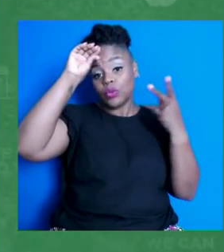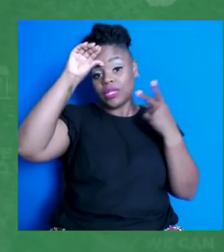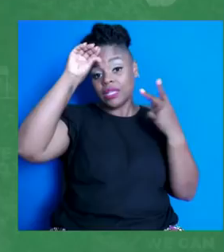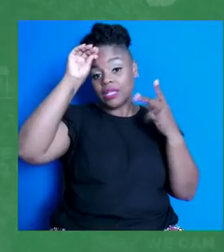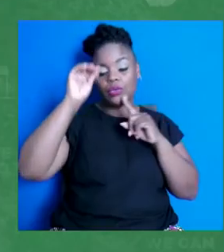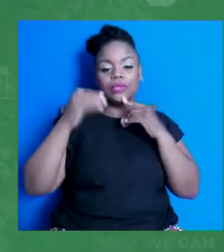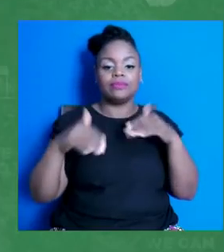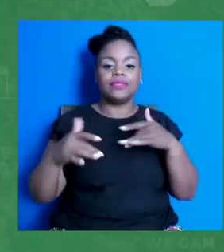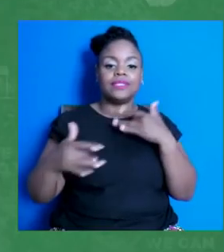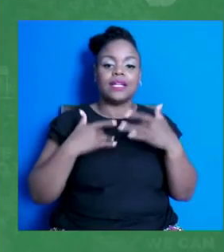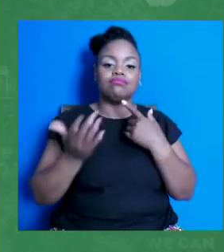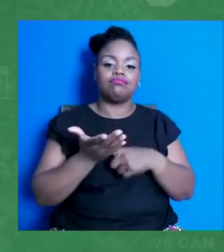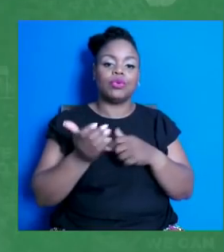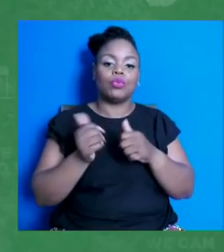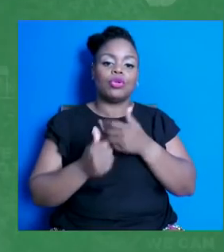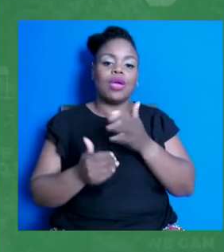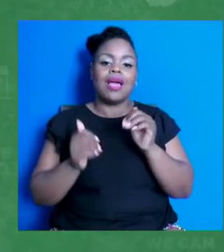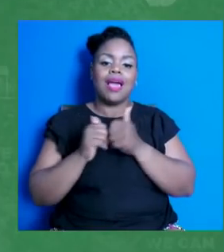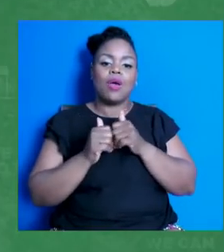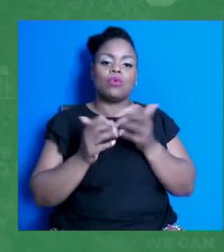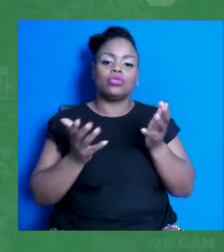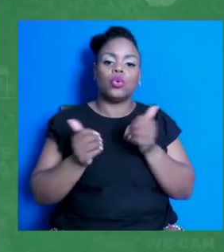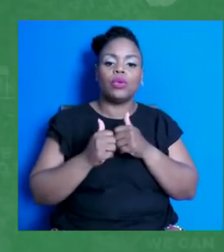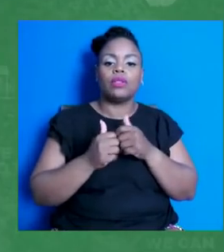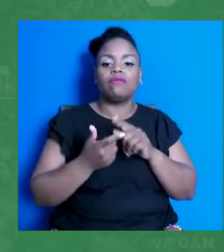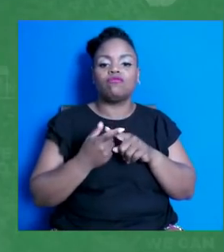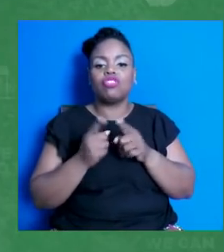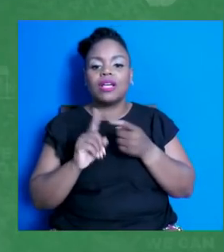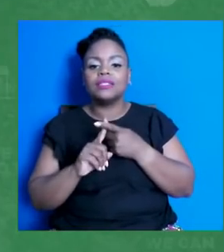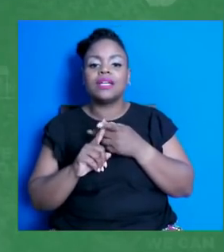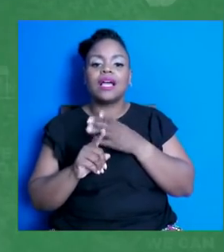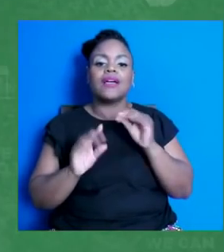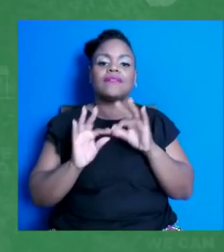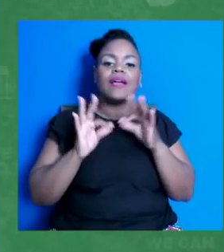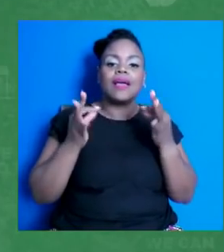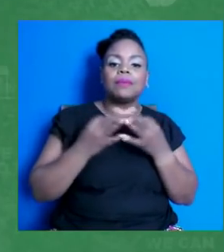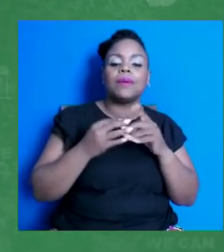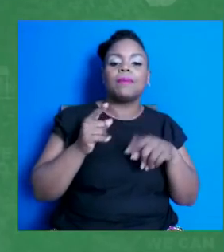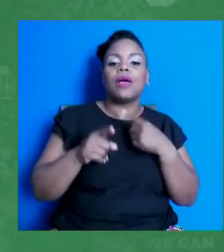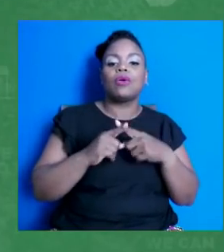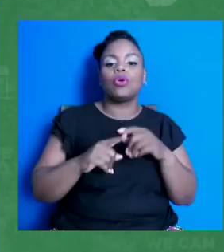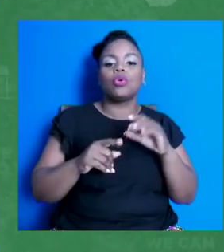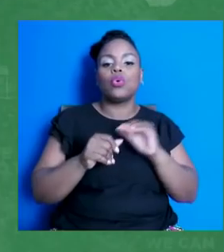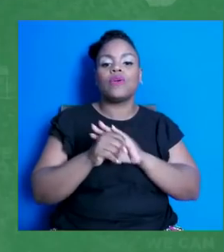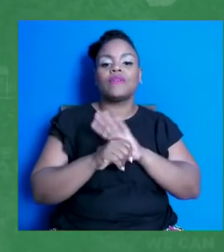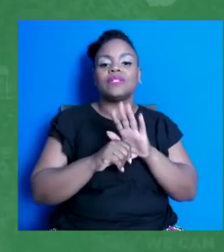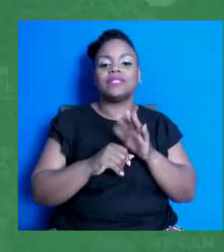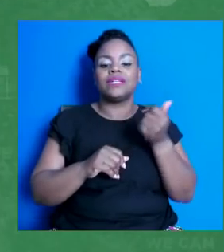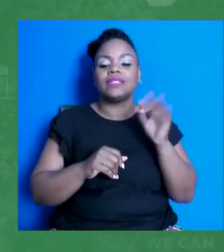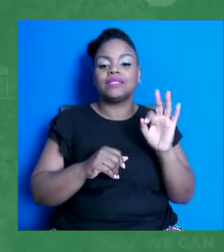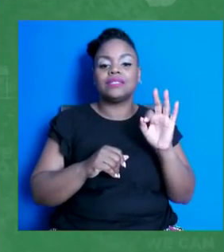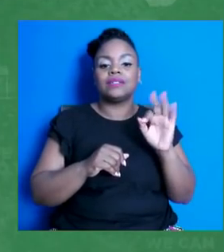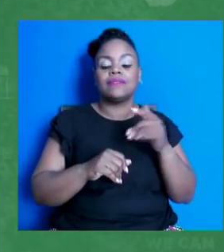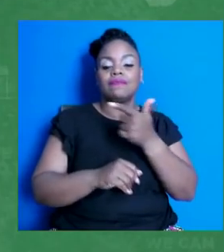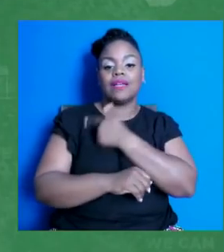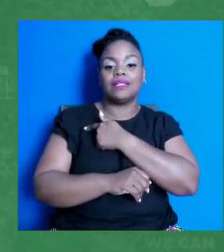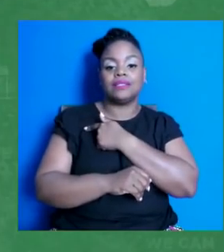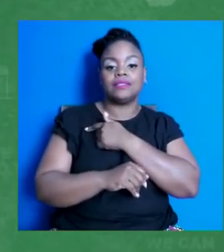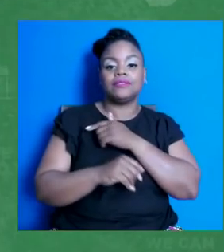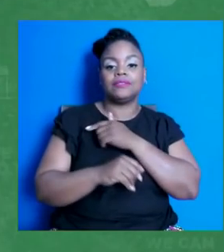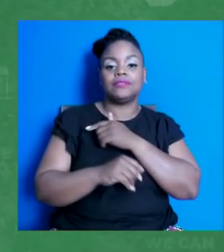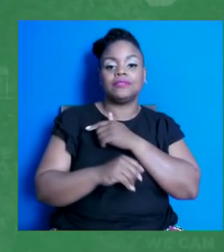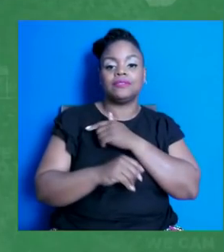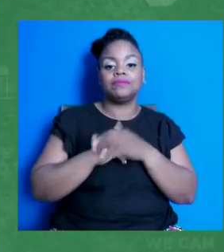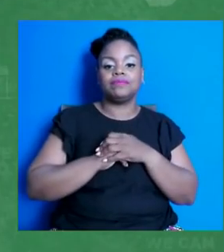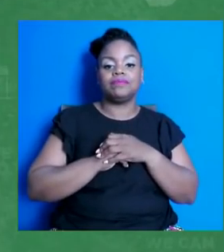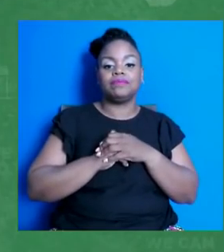talk to your friends and family about the COVID-19 vaccines. But before I get into